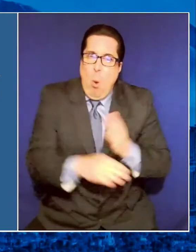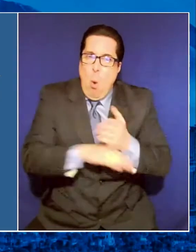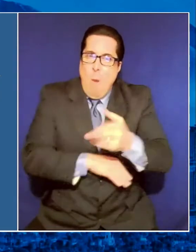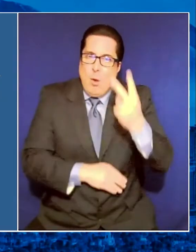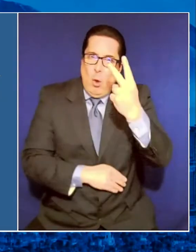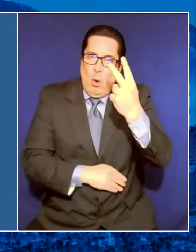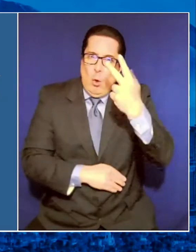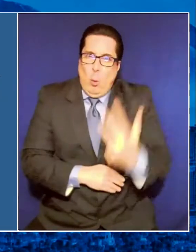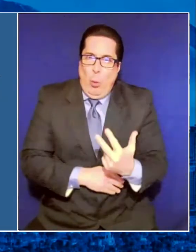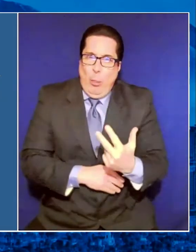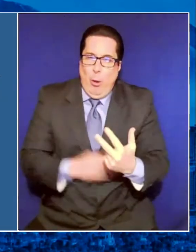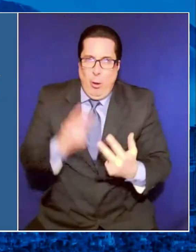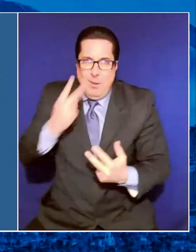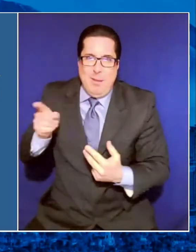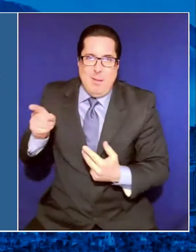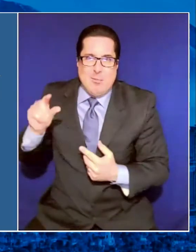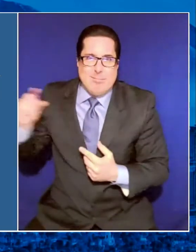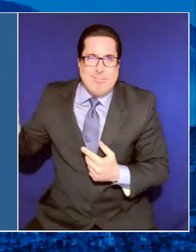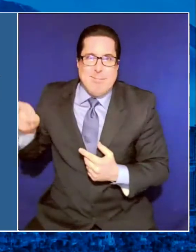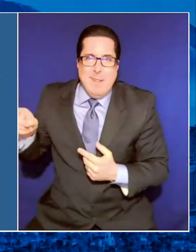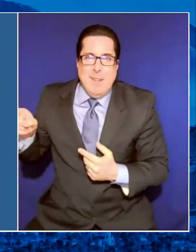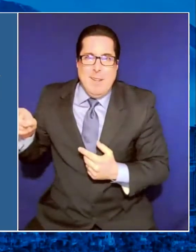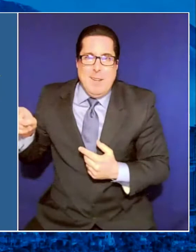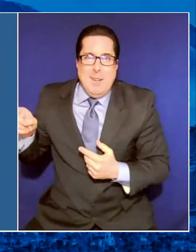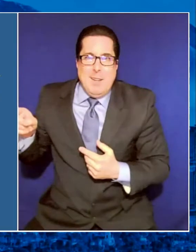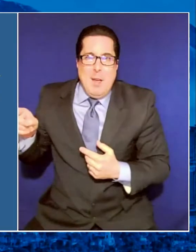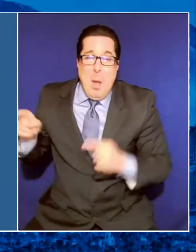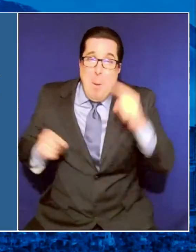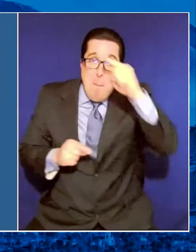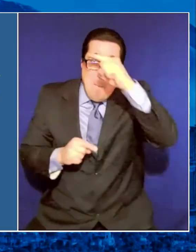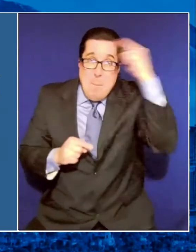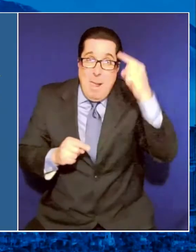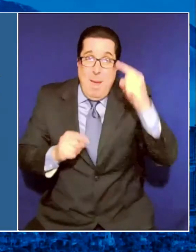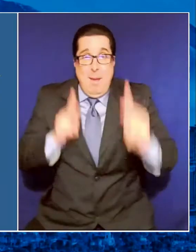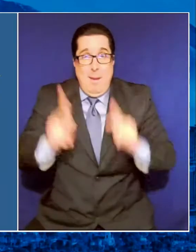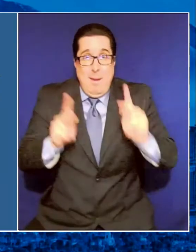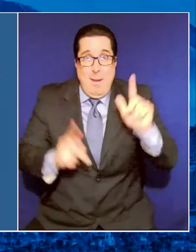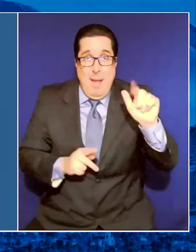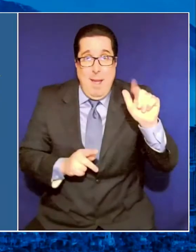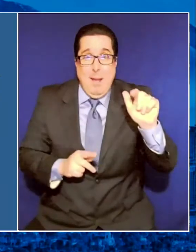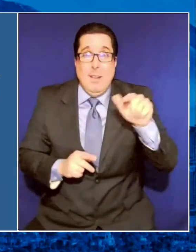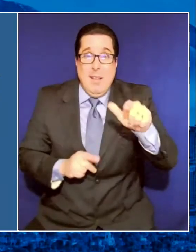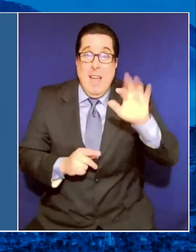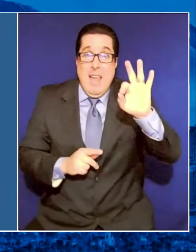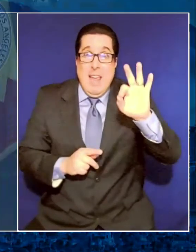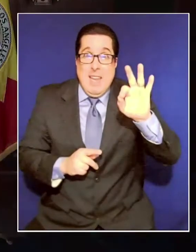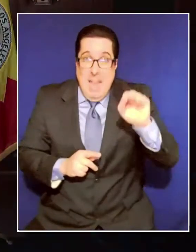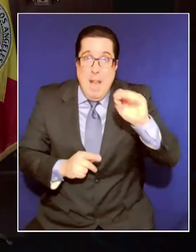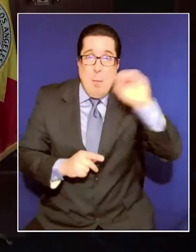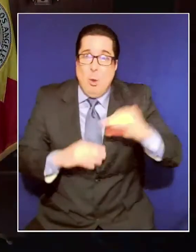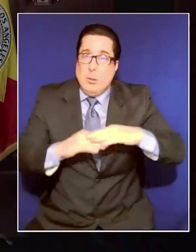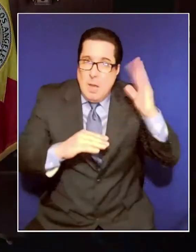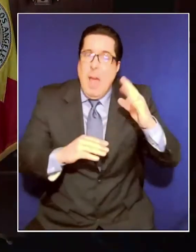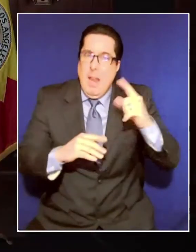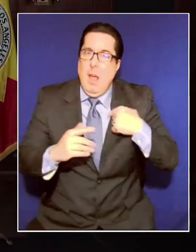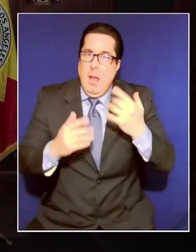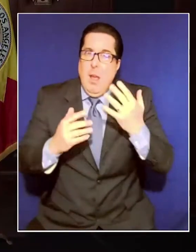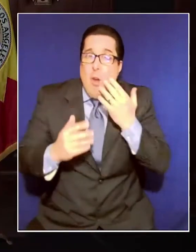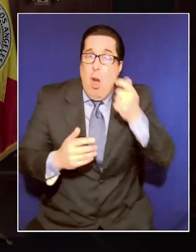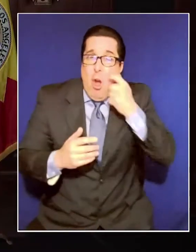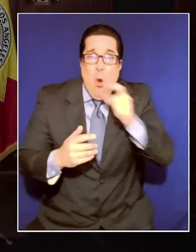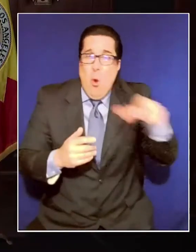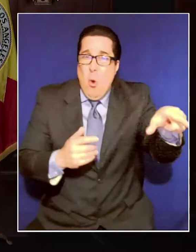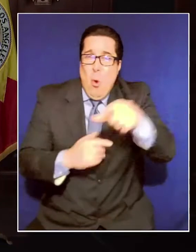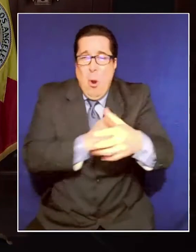went to Black Angelenos and over 90% to Angelenos of color, living in some of our most impoverished,